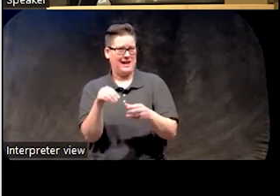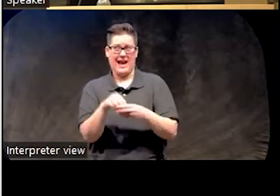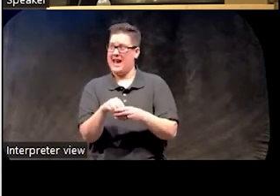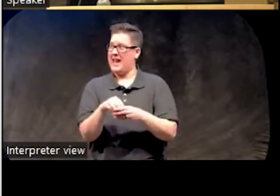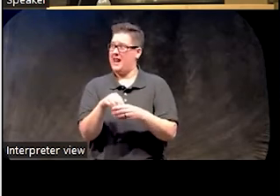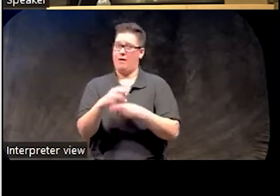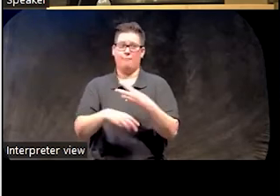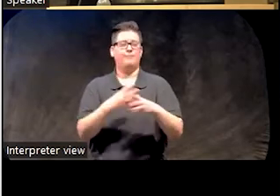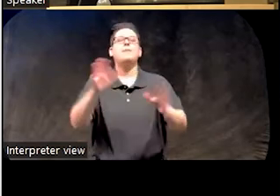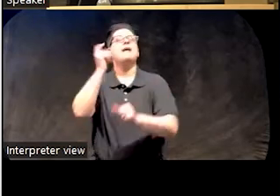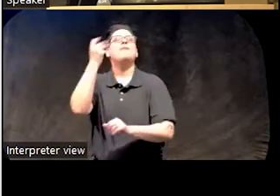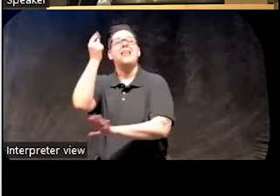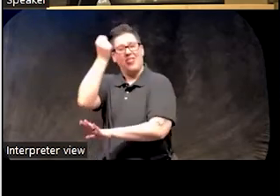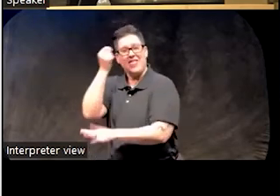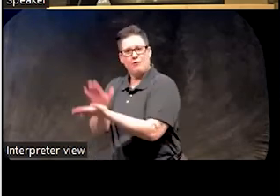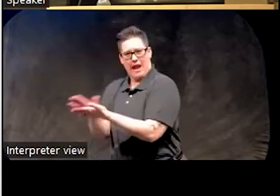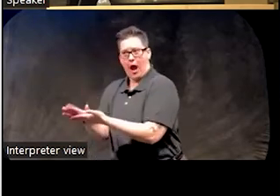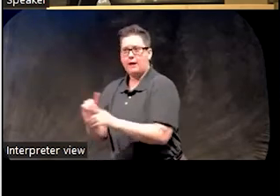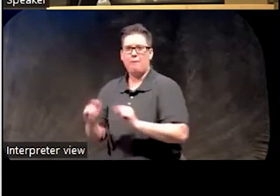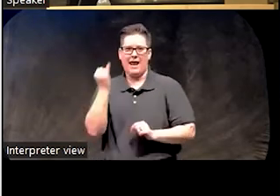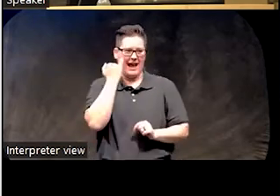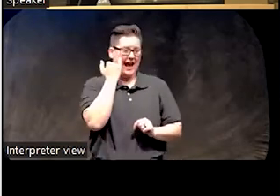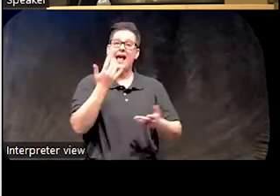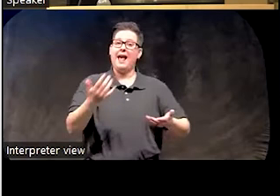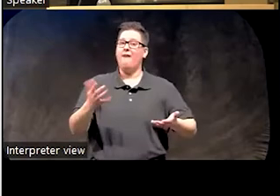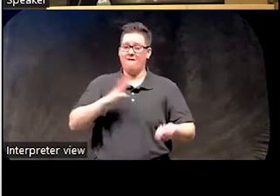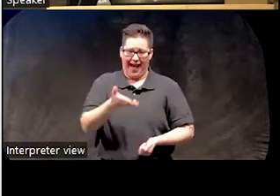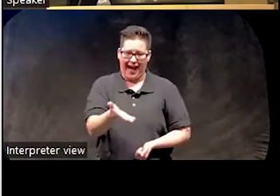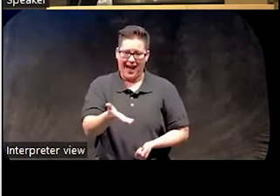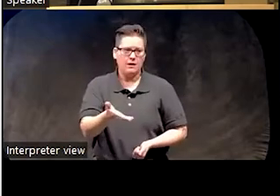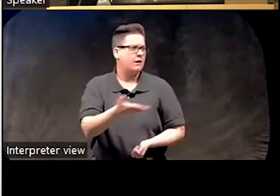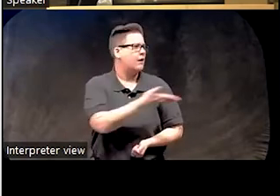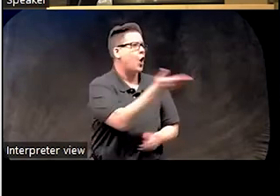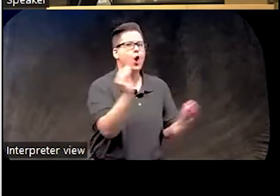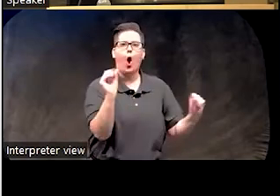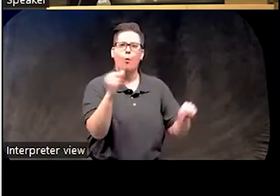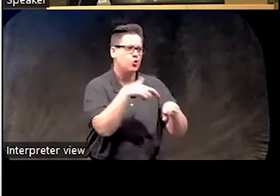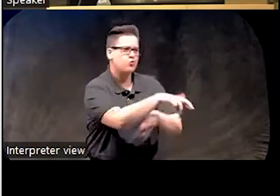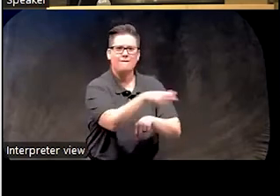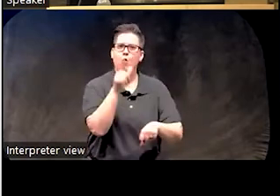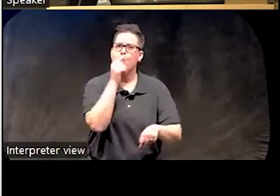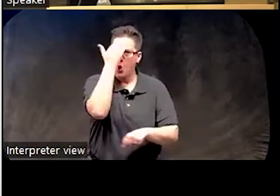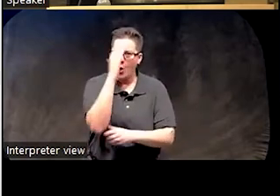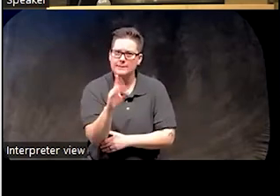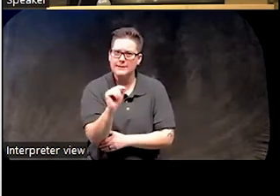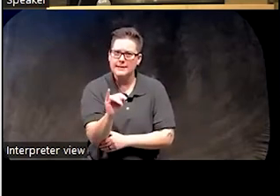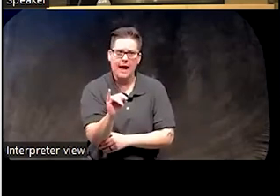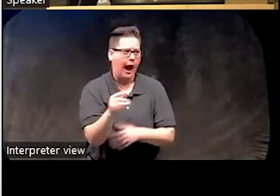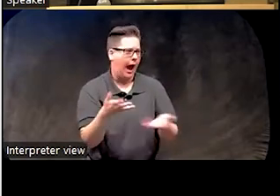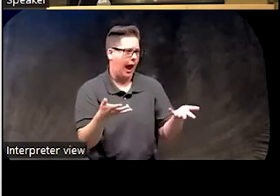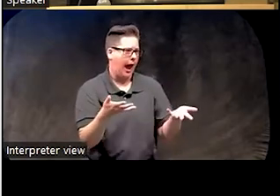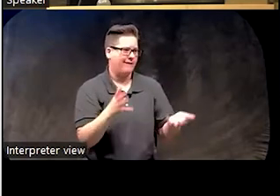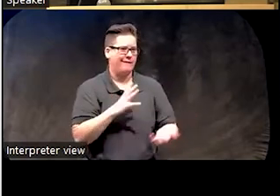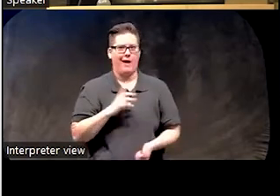practice. It's very nice in theory, but if you have no one to refer to, what are you left with? You're left with zolpidum and trazodone.